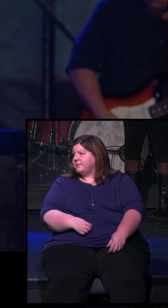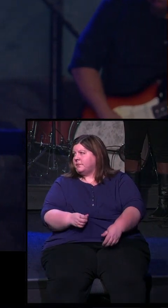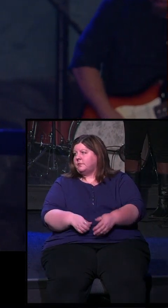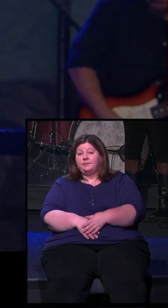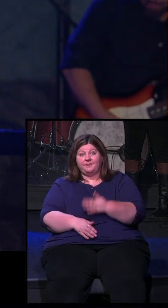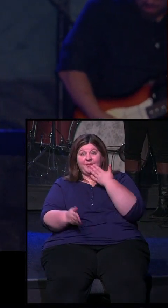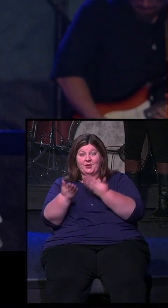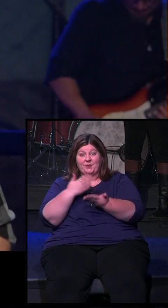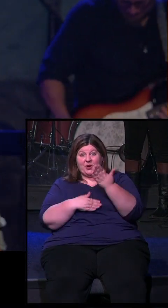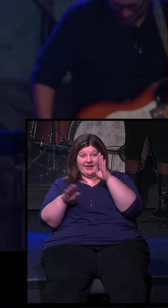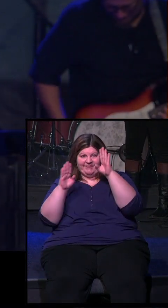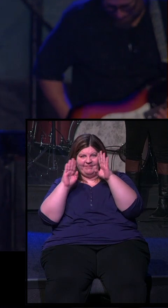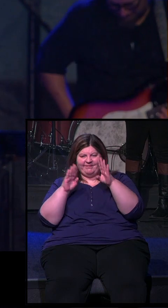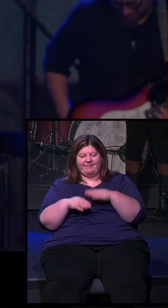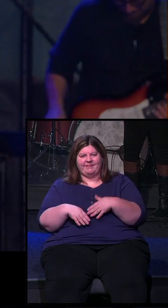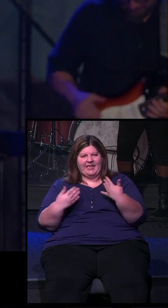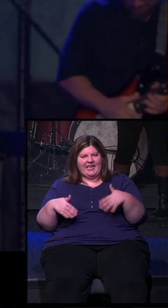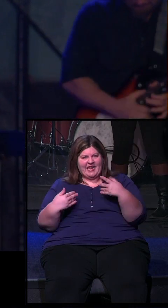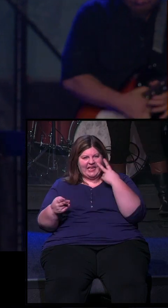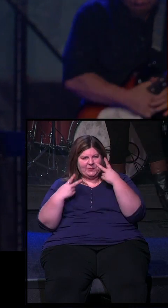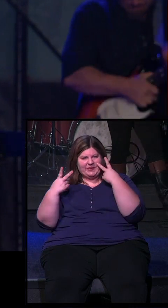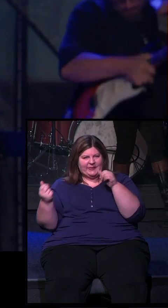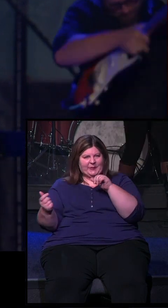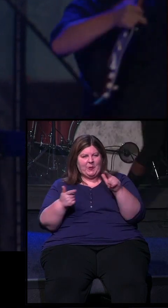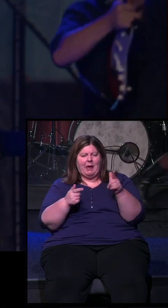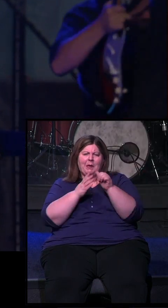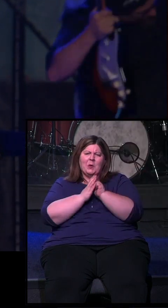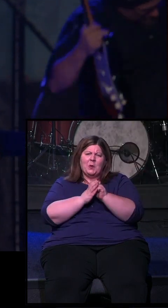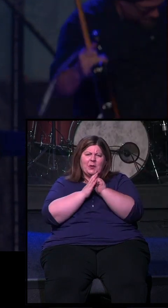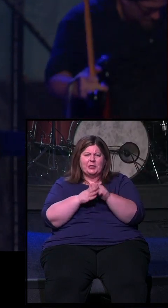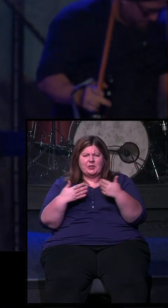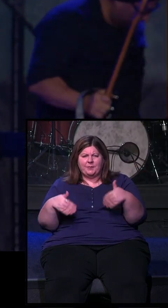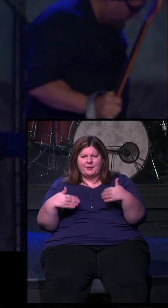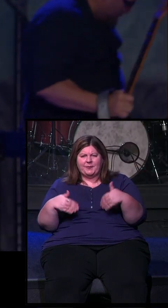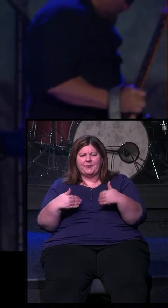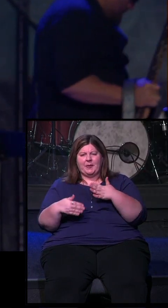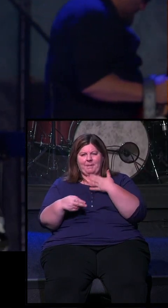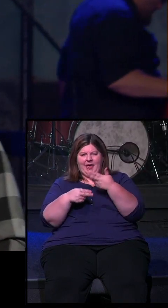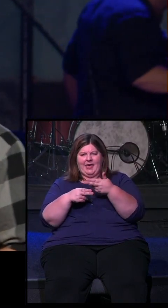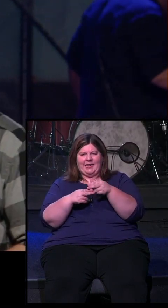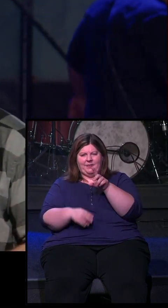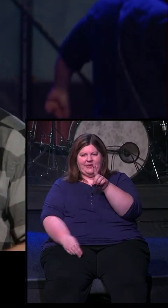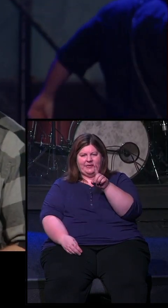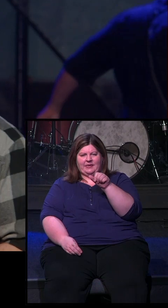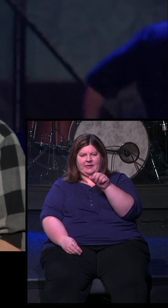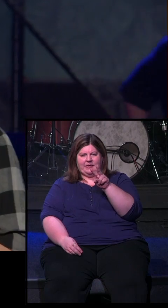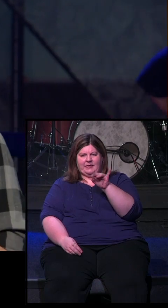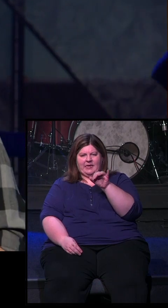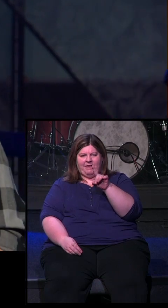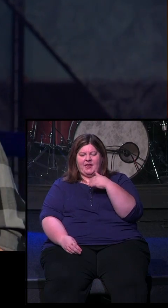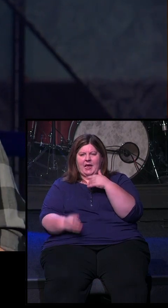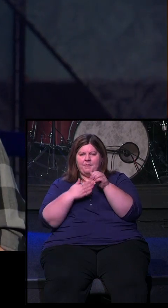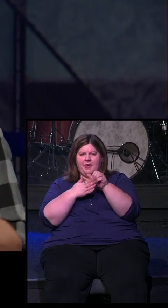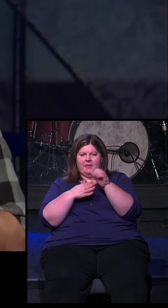Well, good morning. It's just good to see all of you. It's great to worship with you as well. My name is David. I'm the lead pastor here at